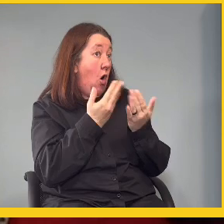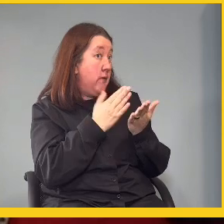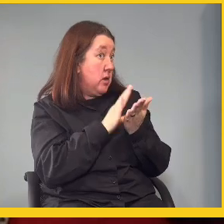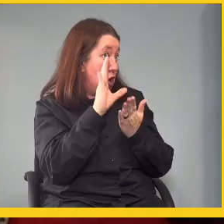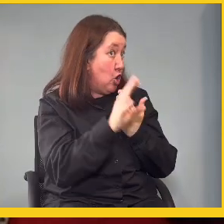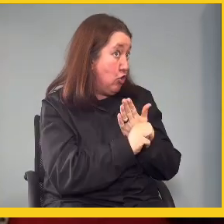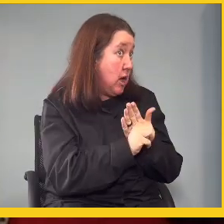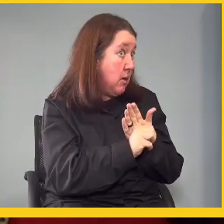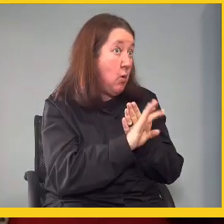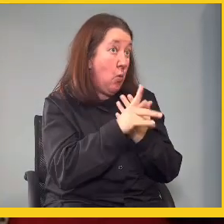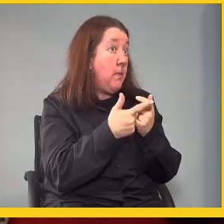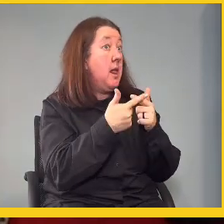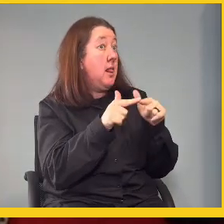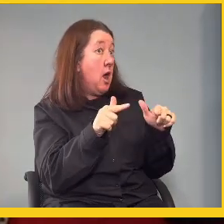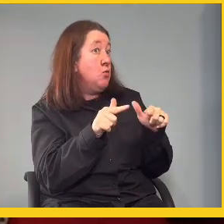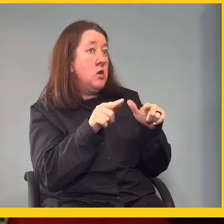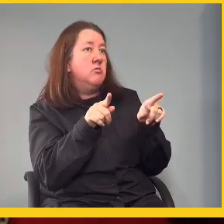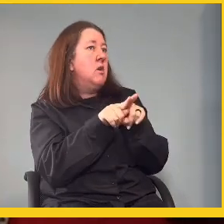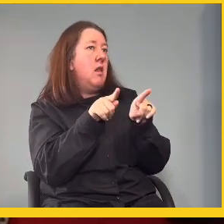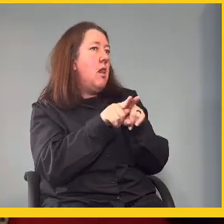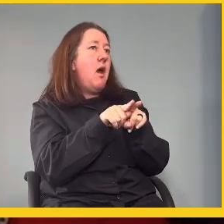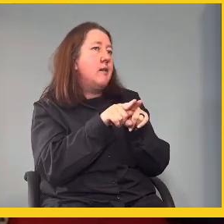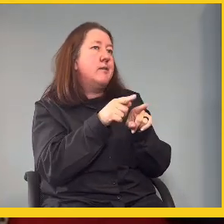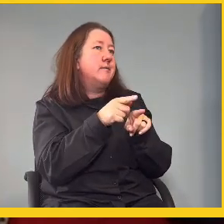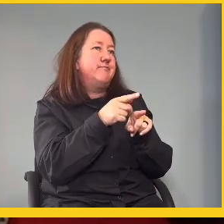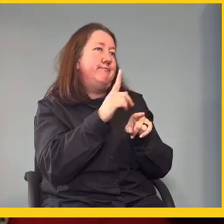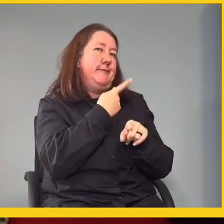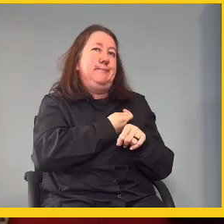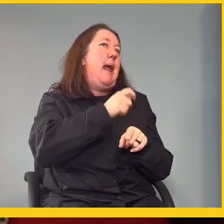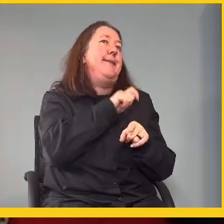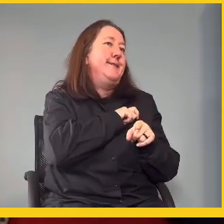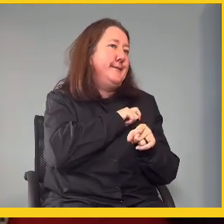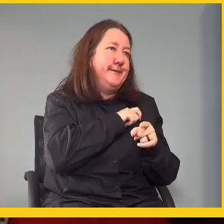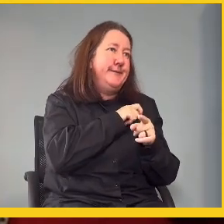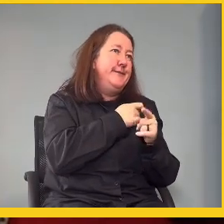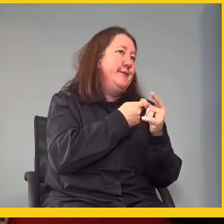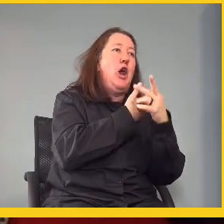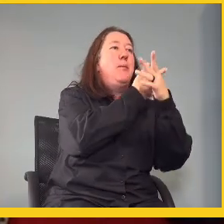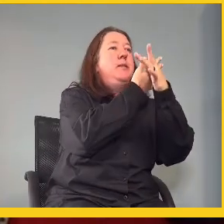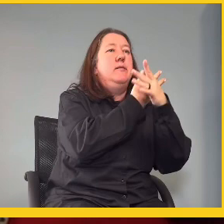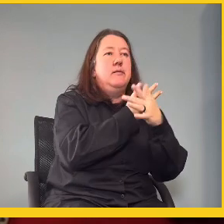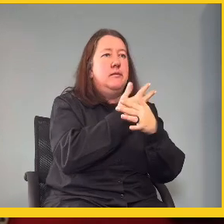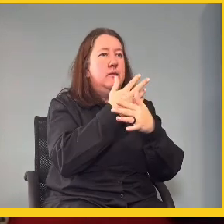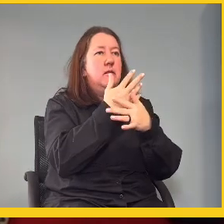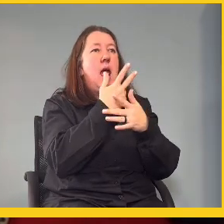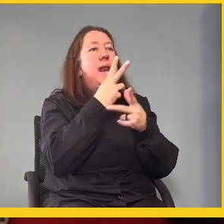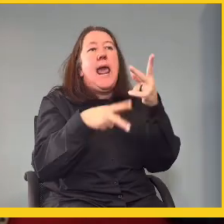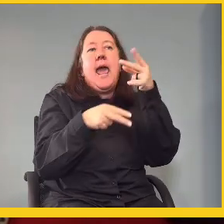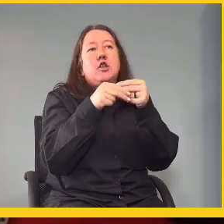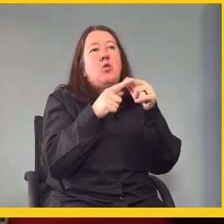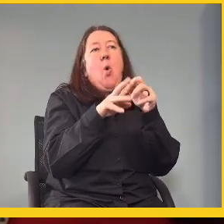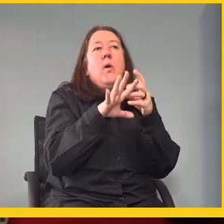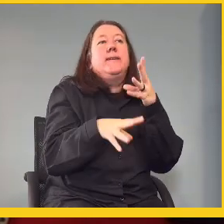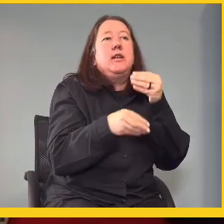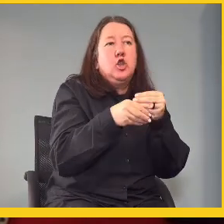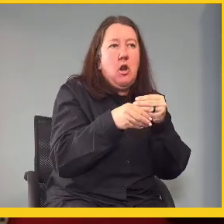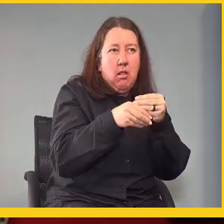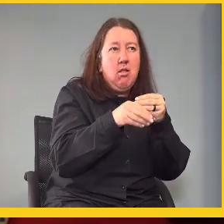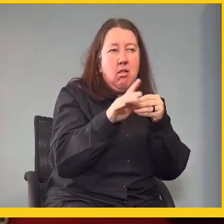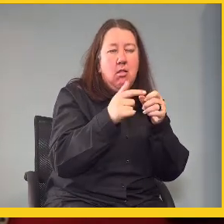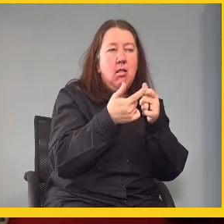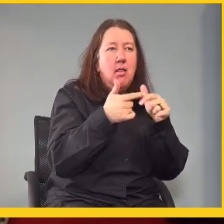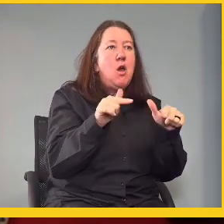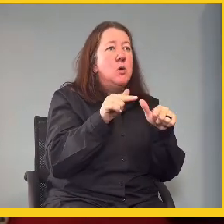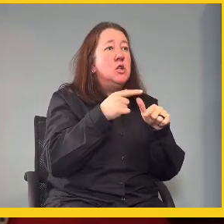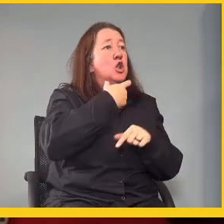curriculum. It's going to be a language just like Spanish, German, an extra or an additional language that